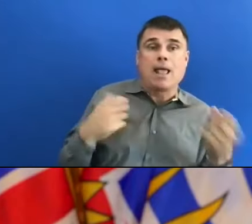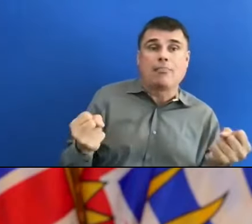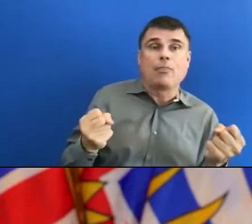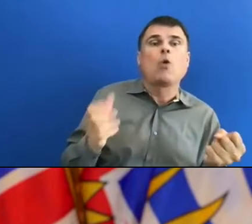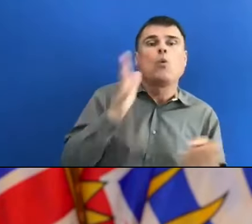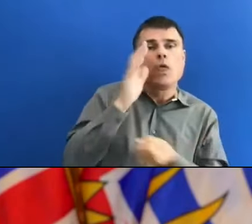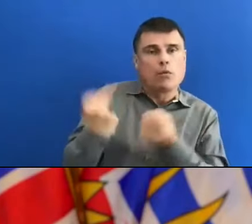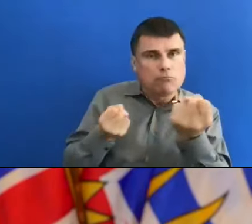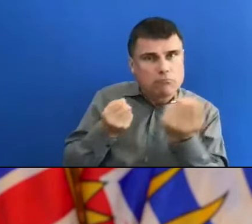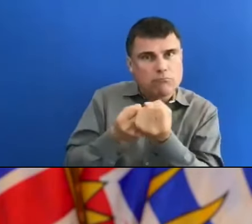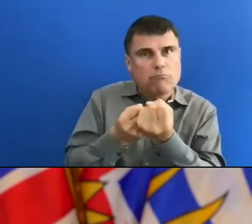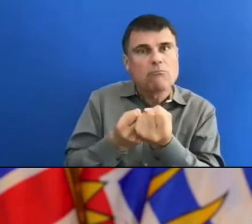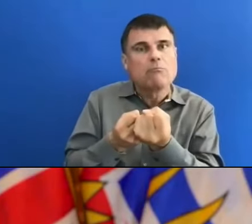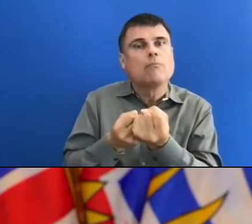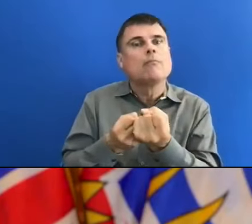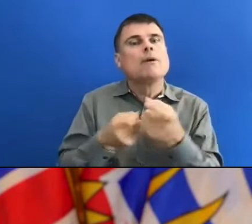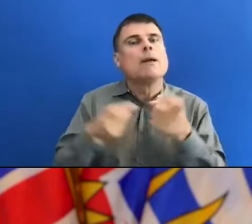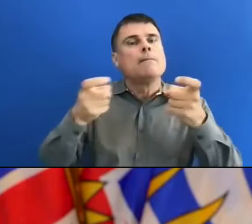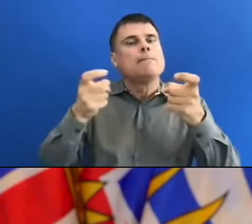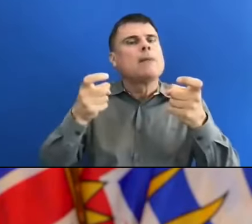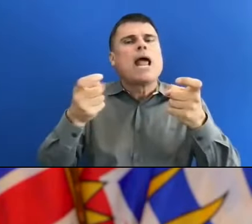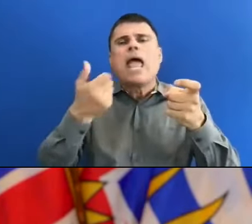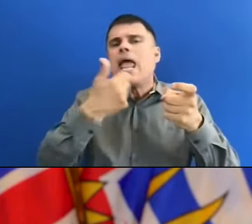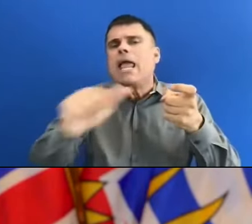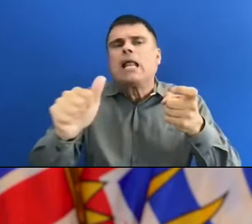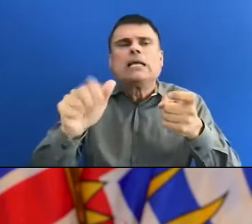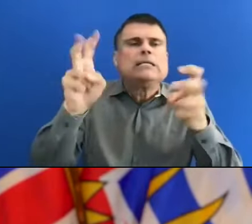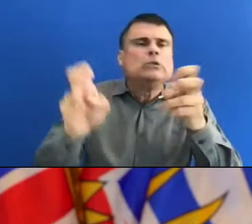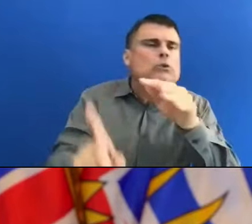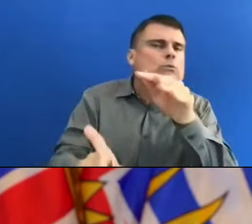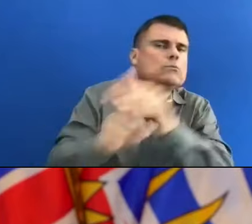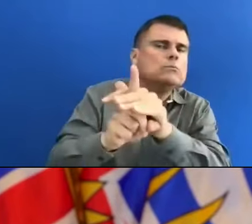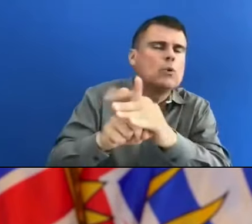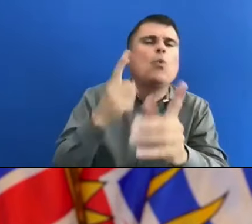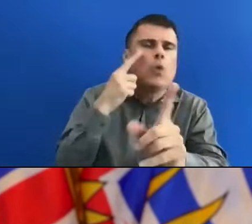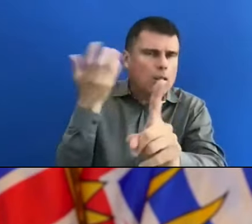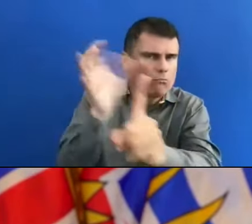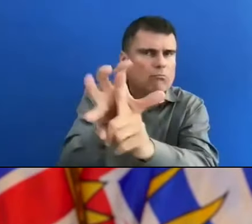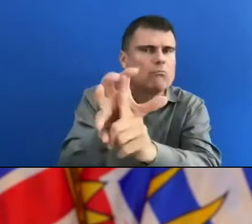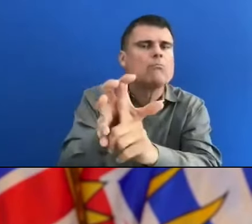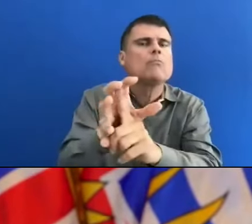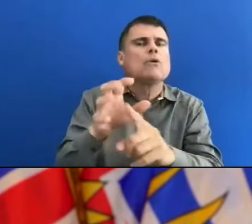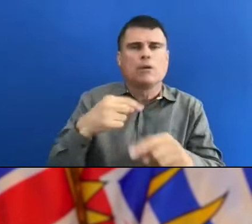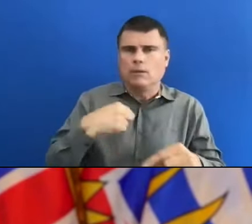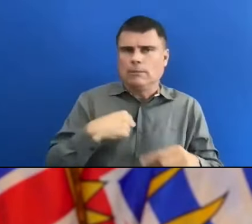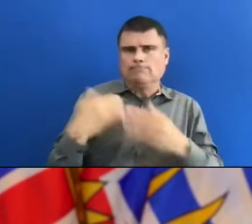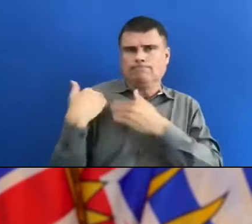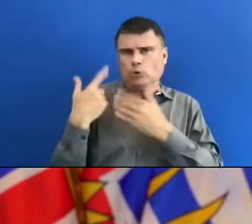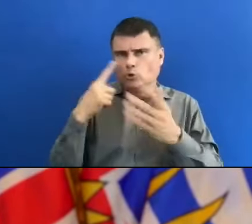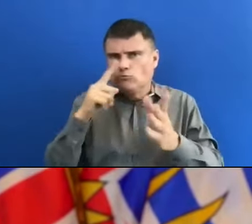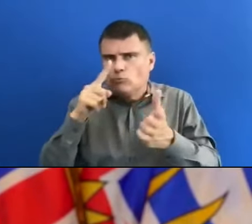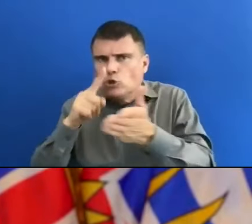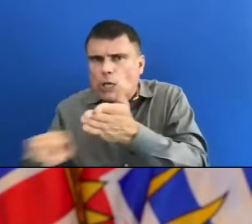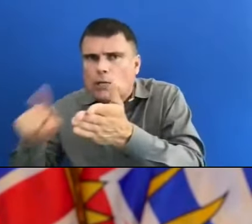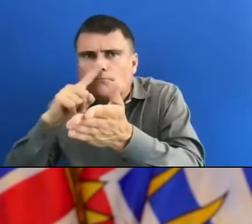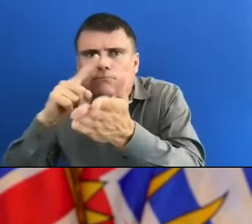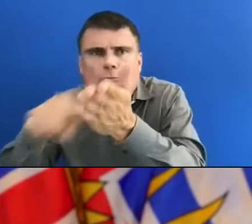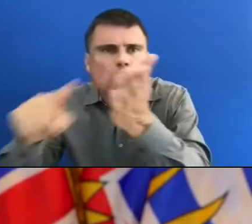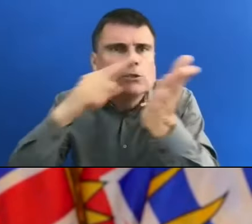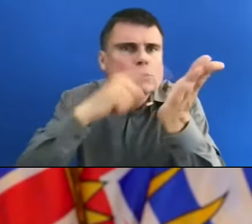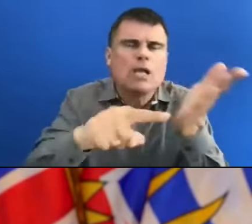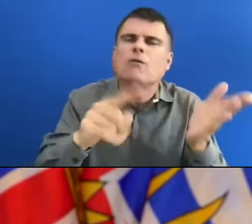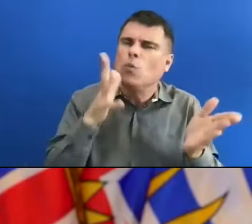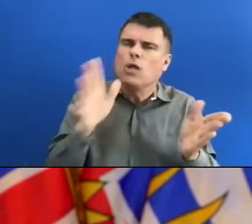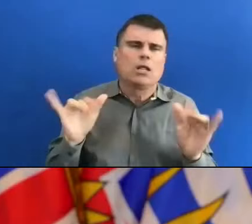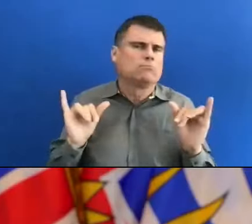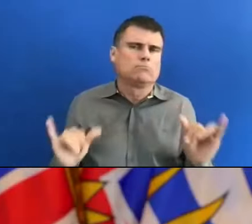help manage any issues that arise. And do the inspections as well. And we still have the ability to fine if need be